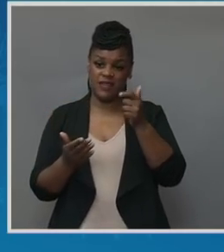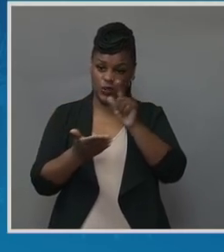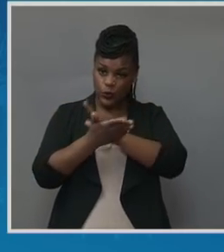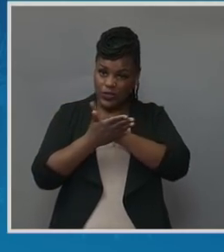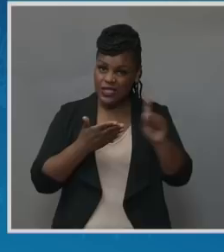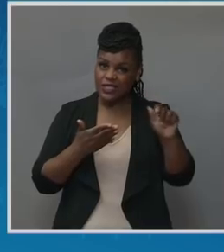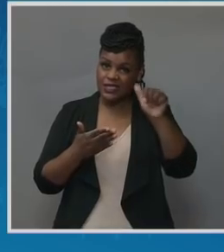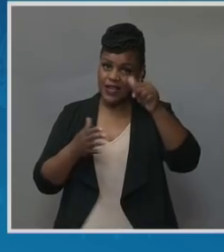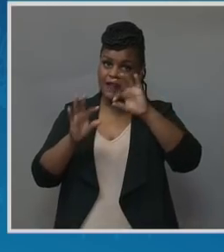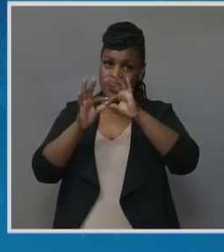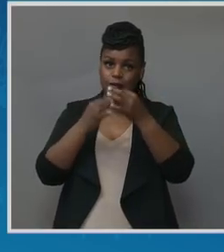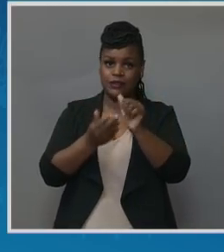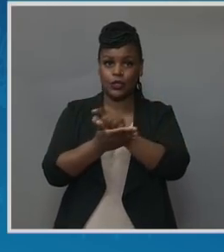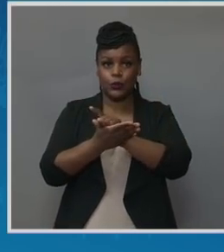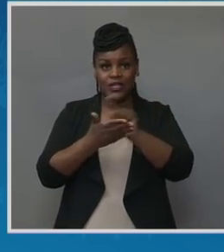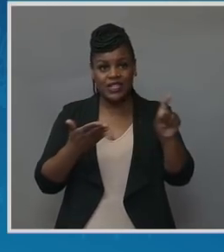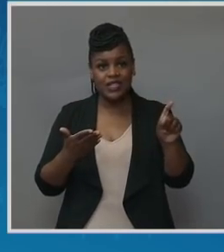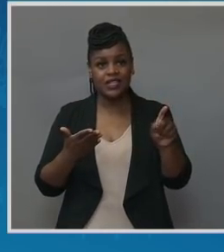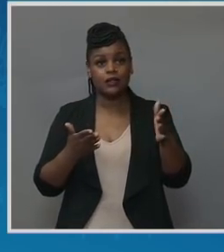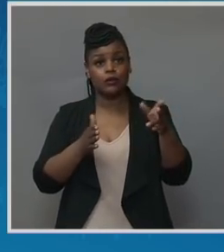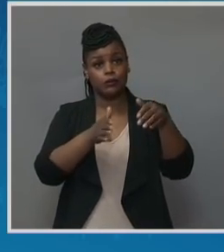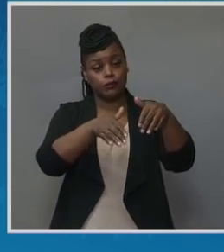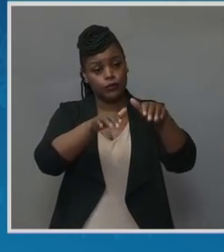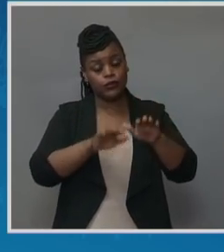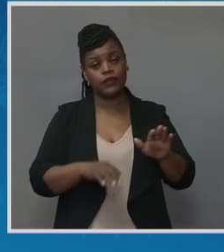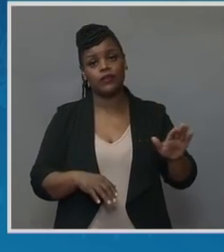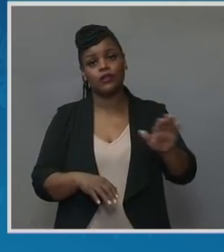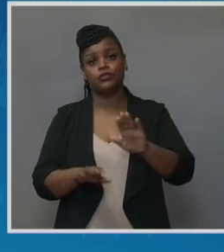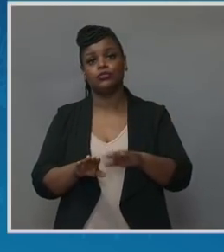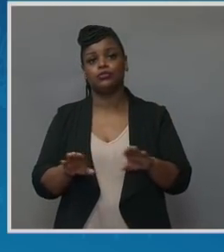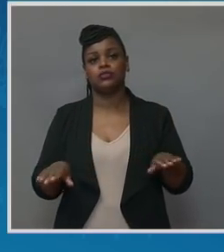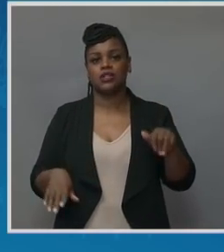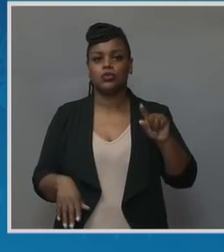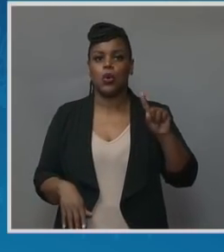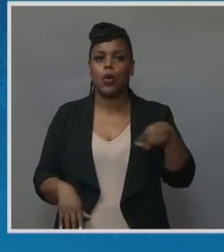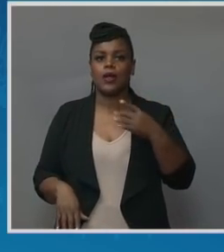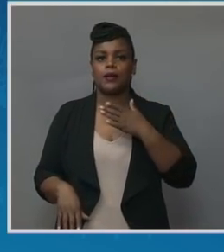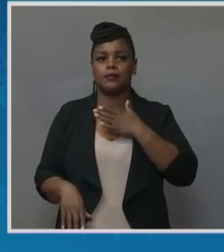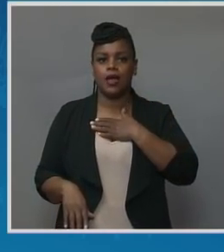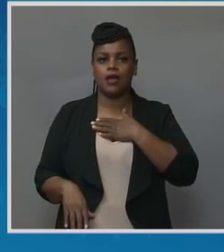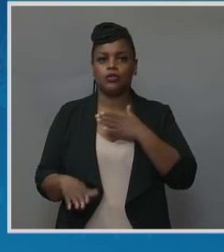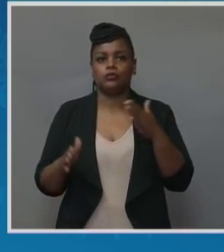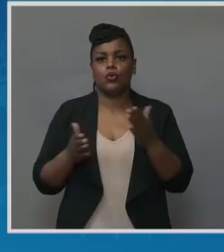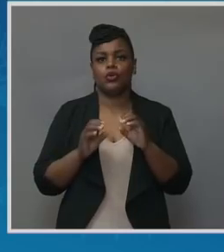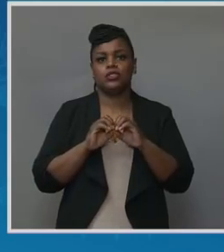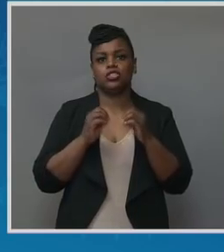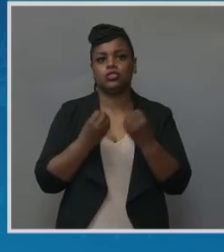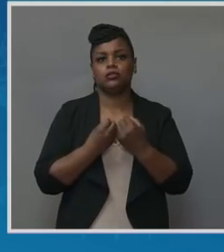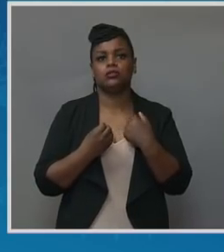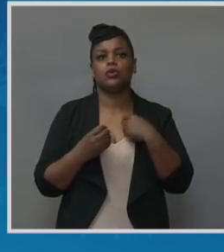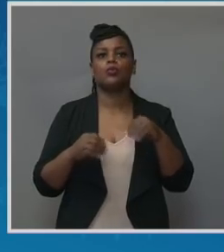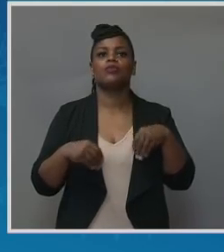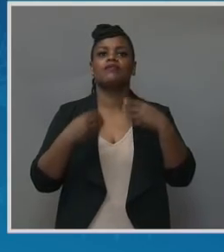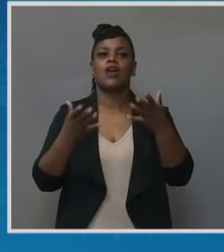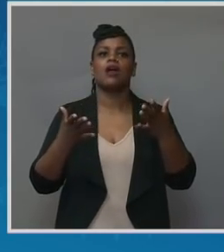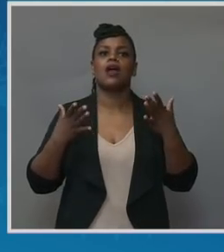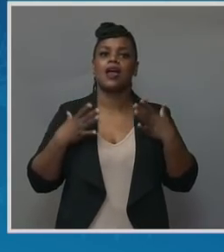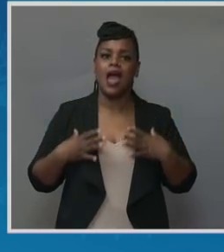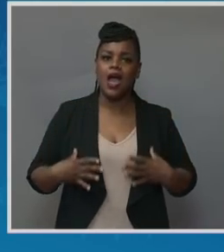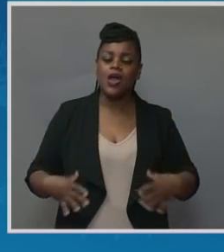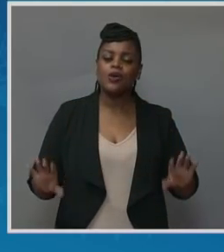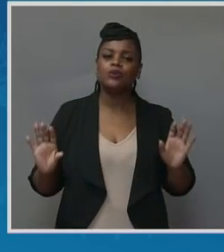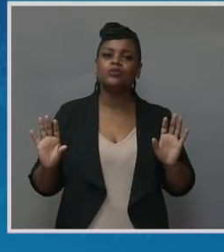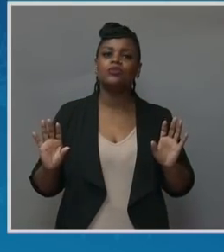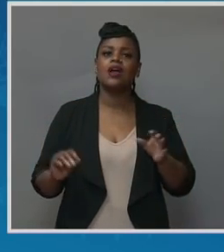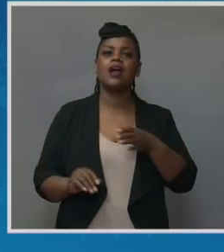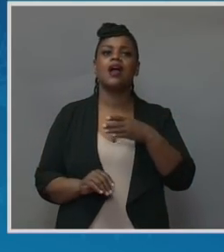is unreal. And that's just my small organization. We provide these gowns and we hold their hand through the